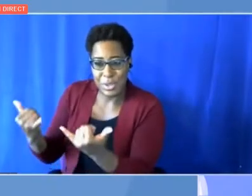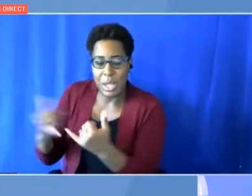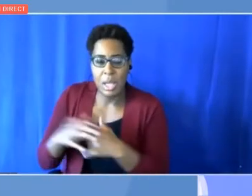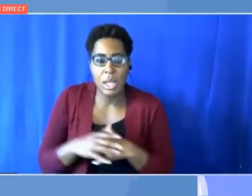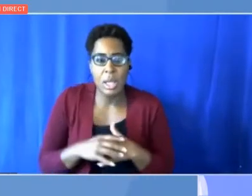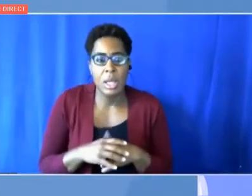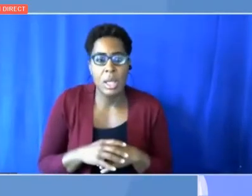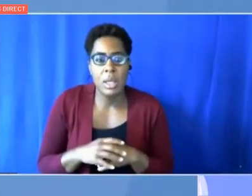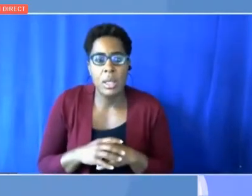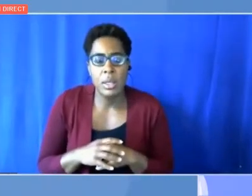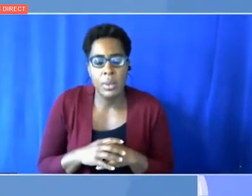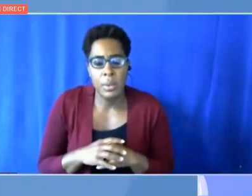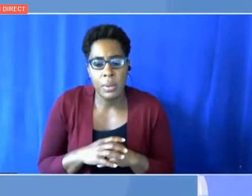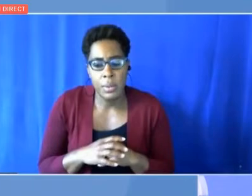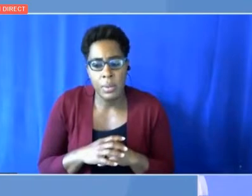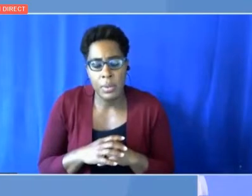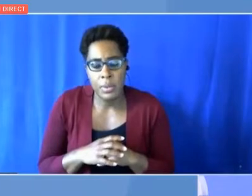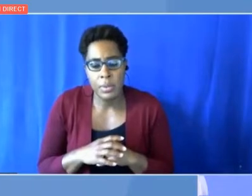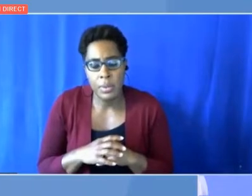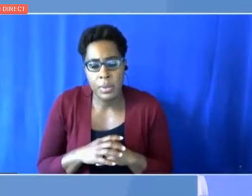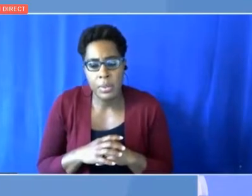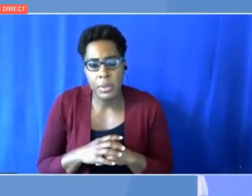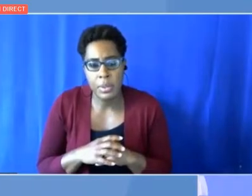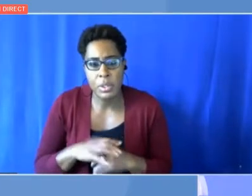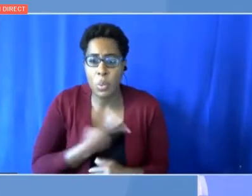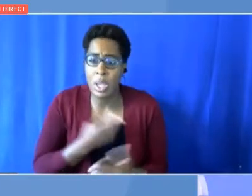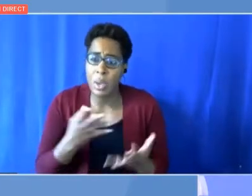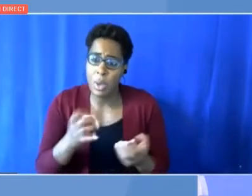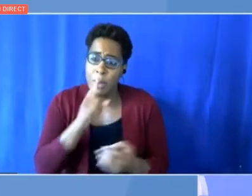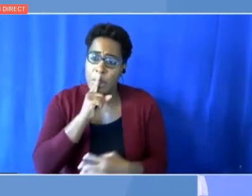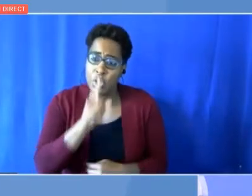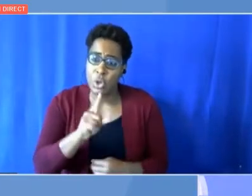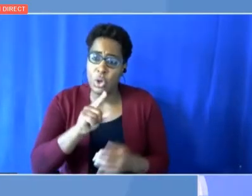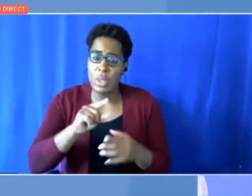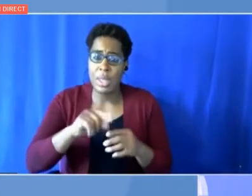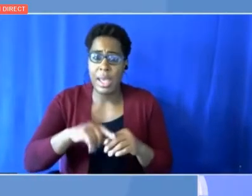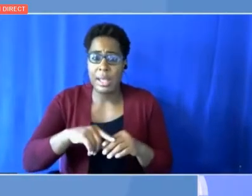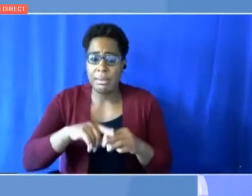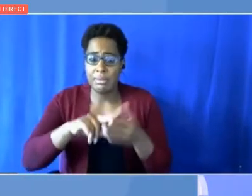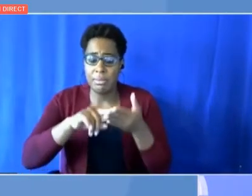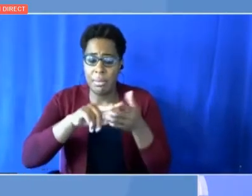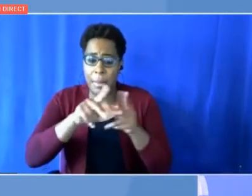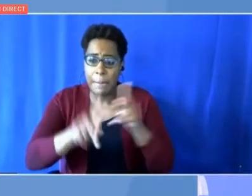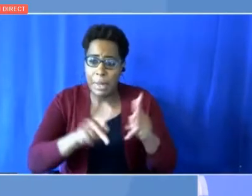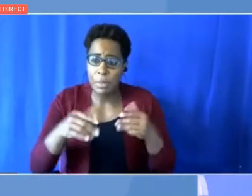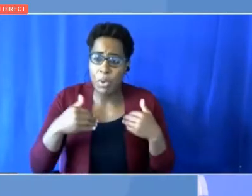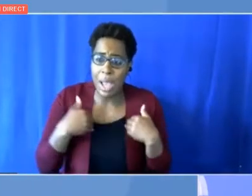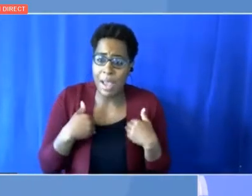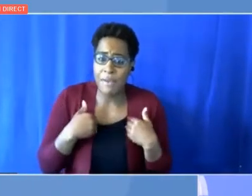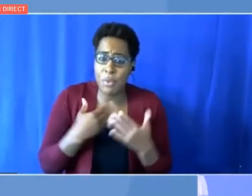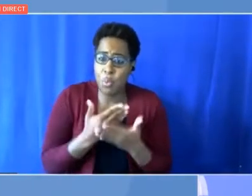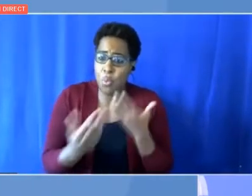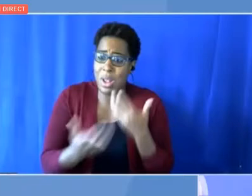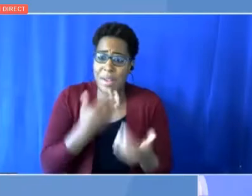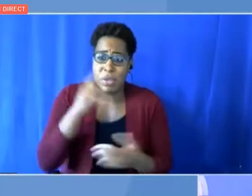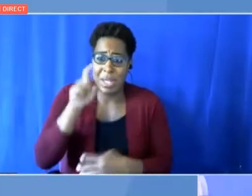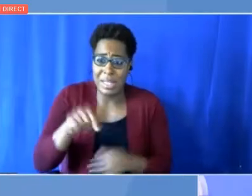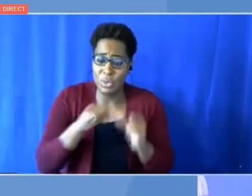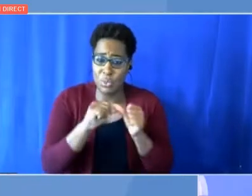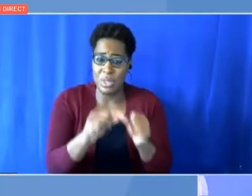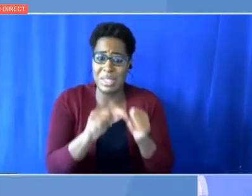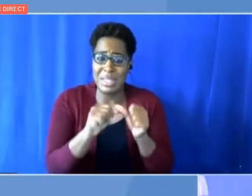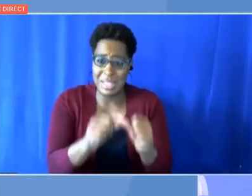we make sure that they have the means that they need to continue to develop their